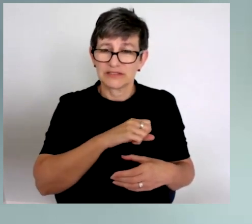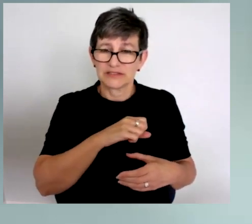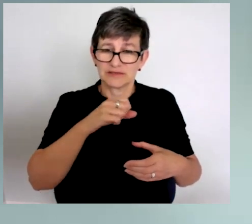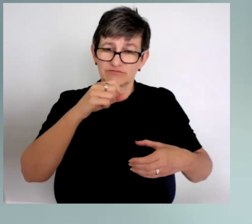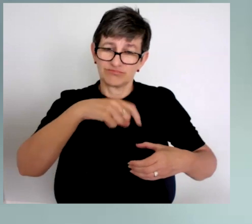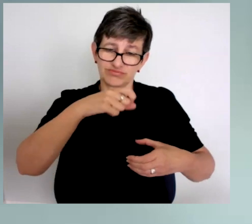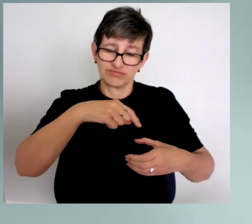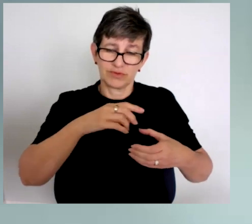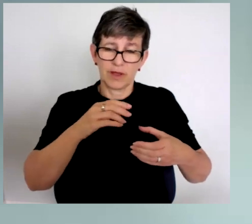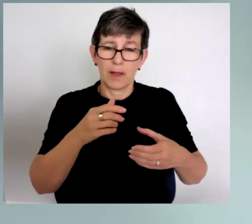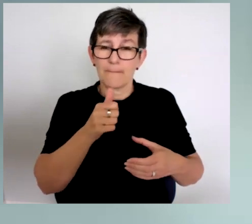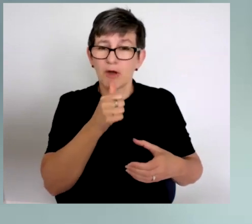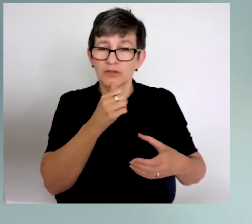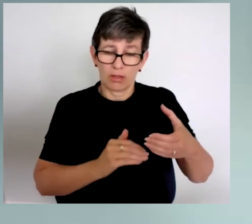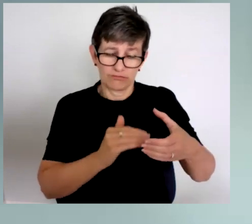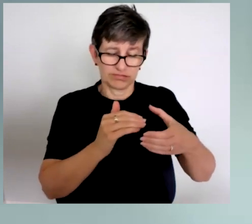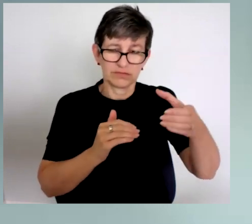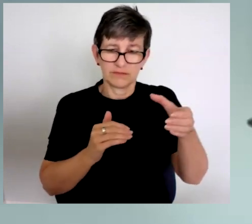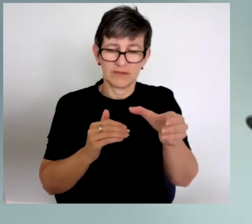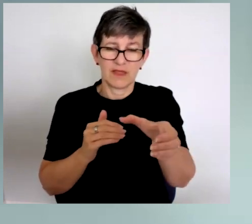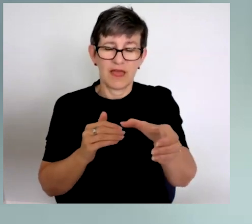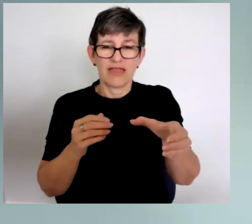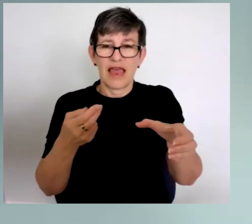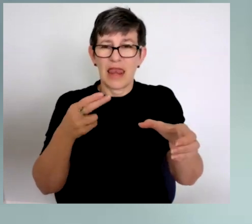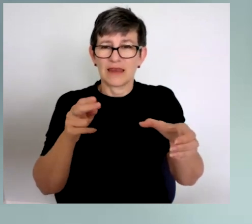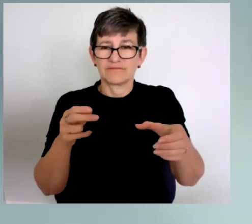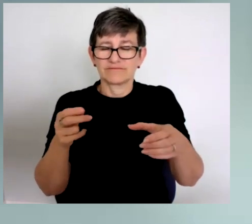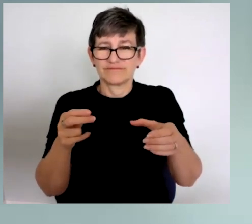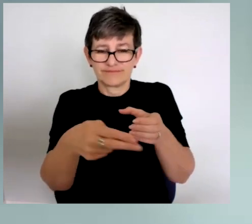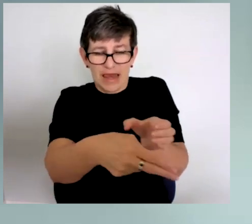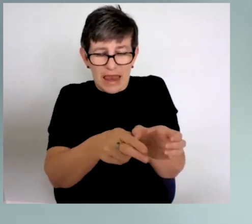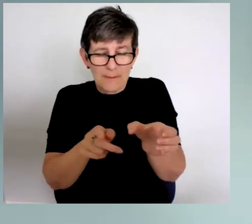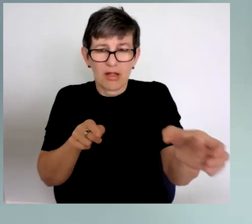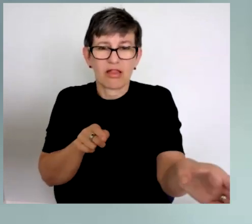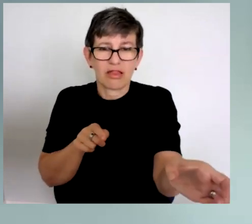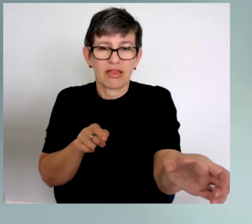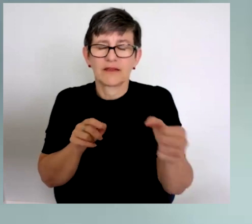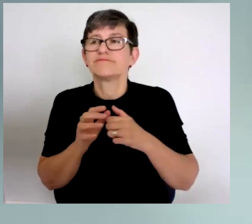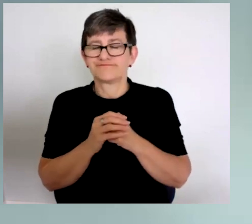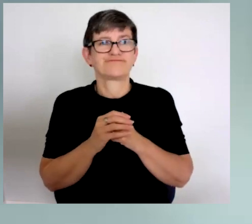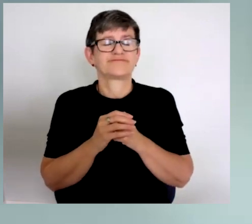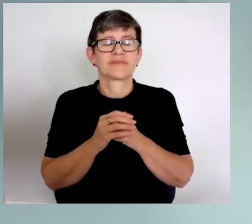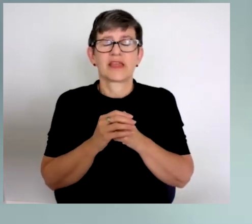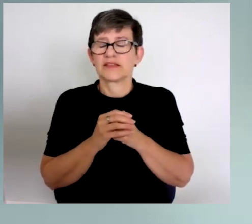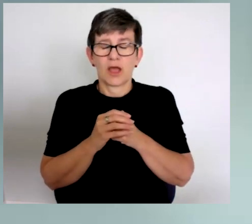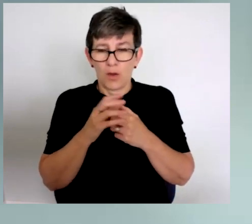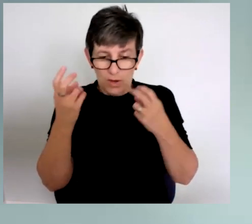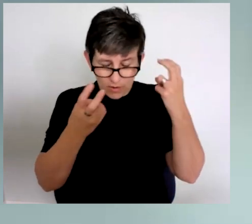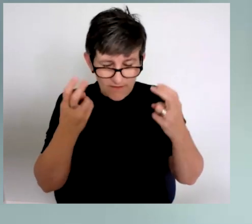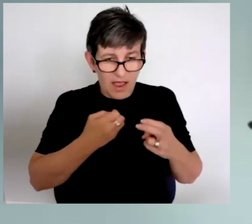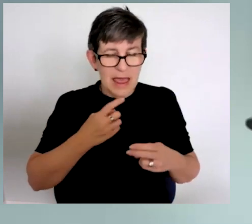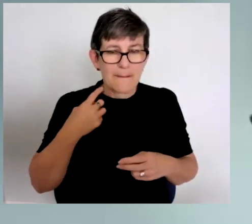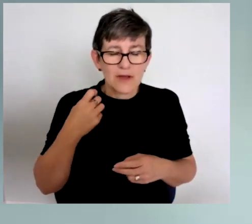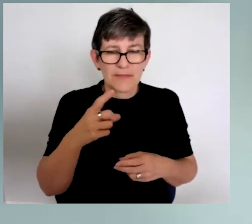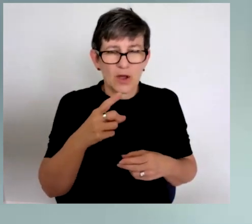label it. It was labelled in print. And so we really struggled to find our milk. And